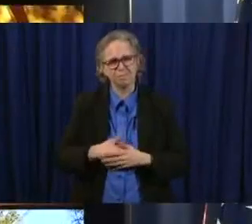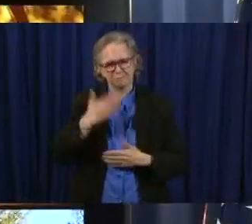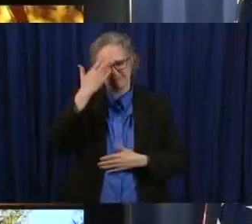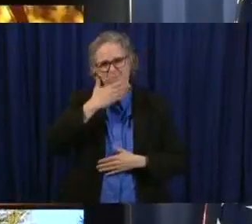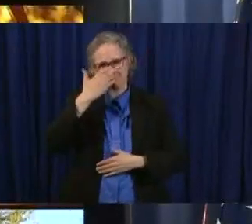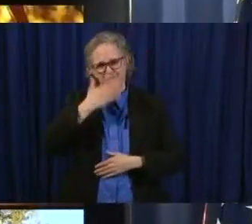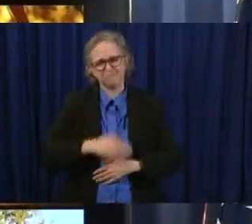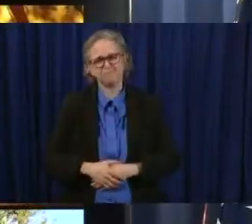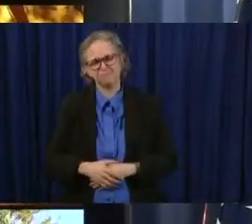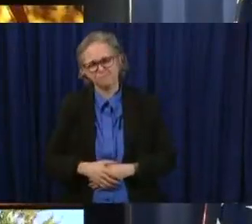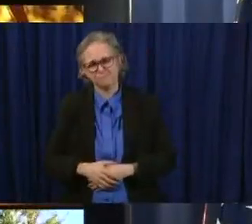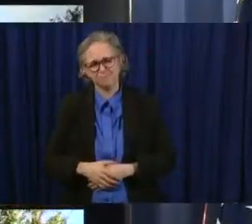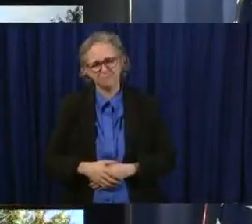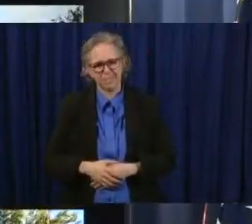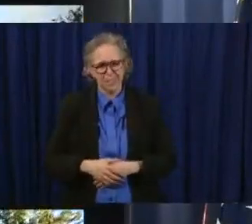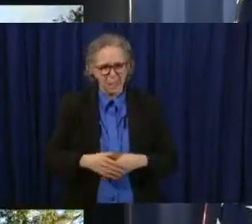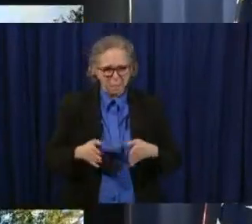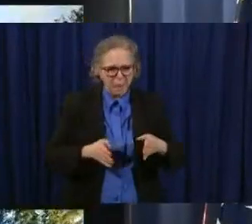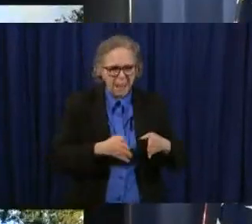our paths empty